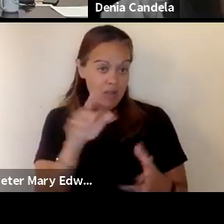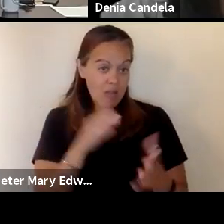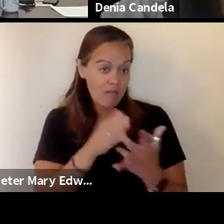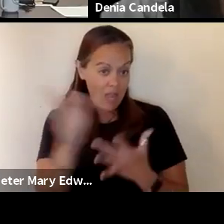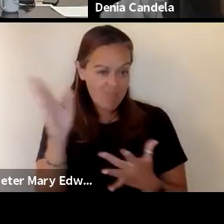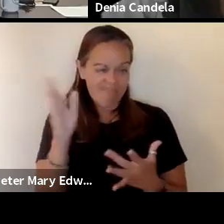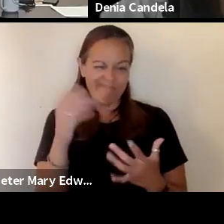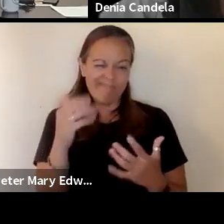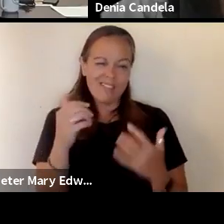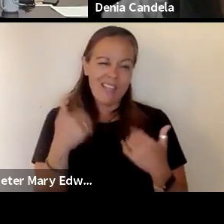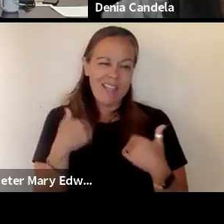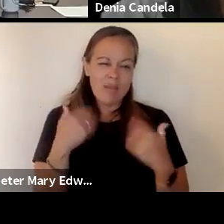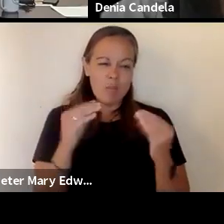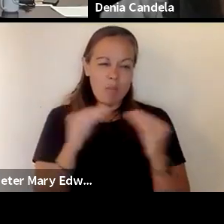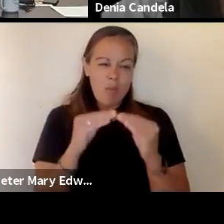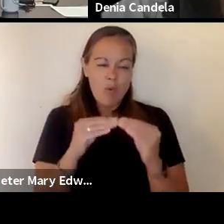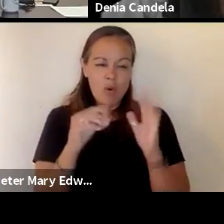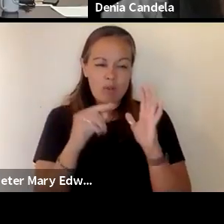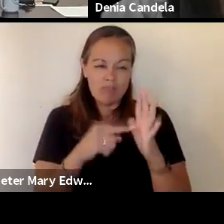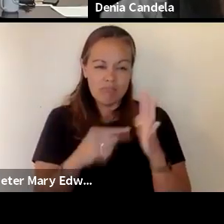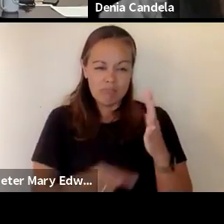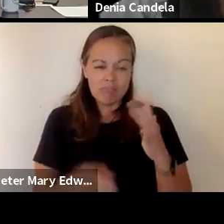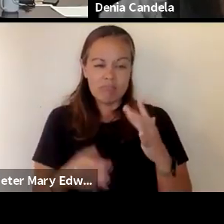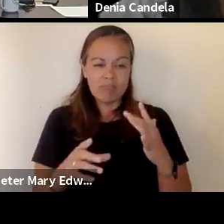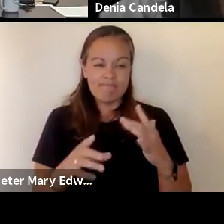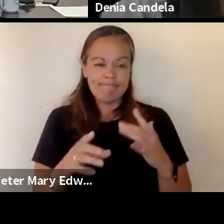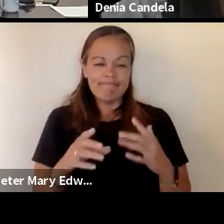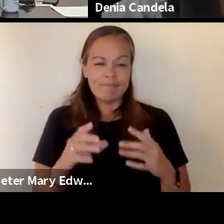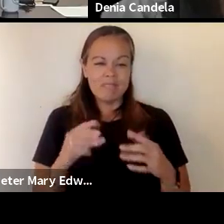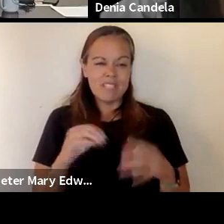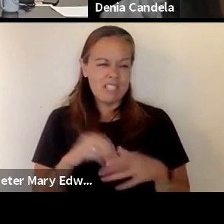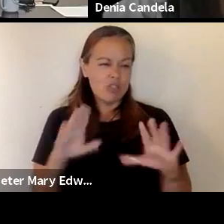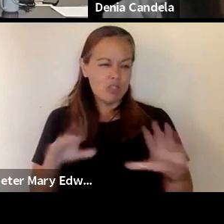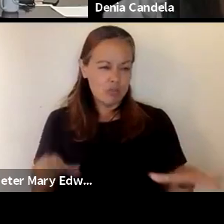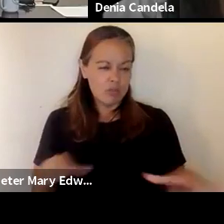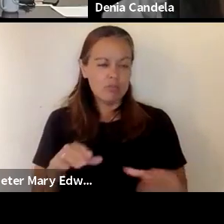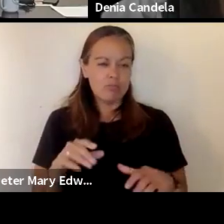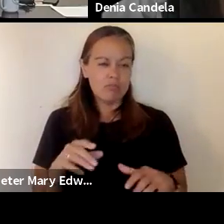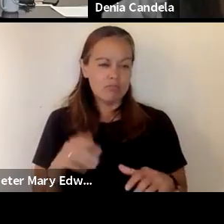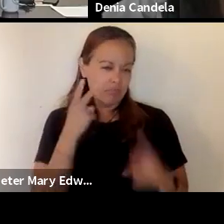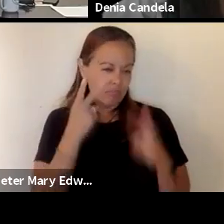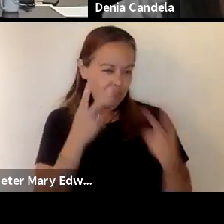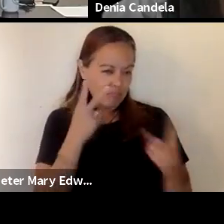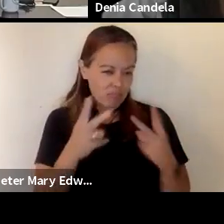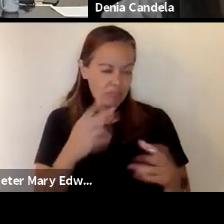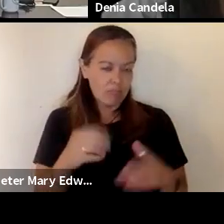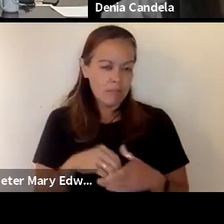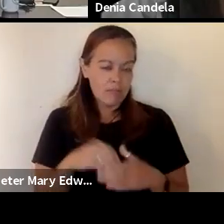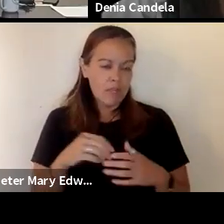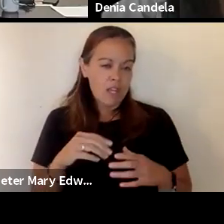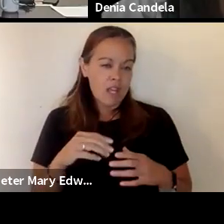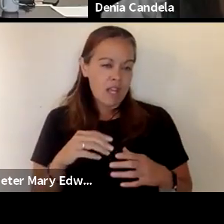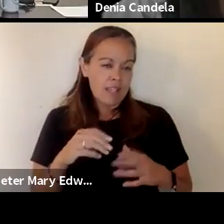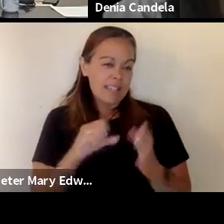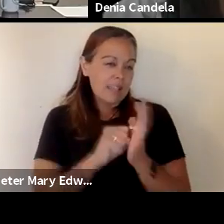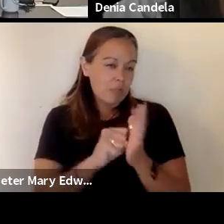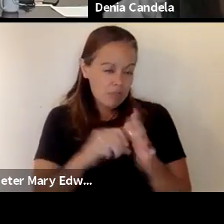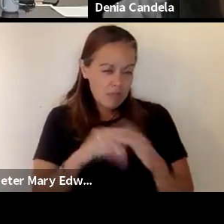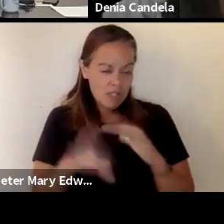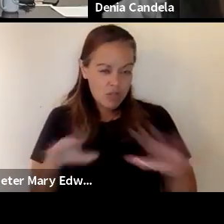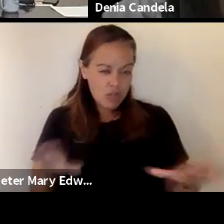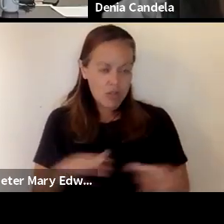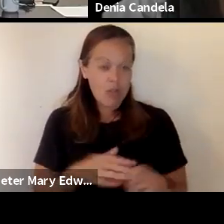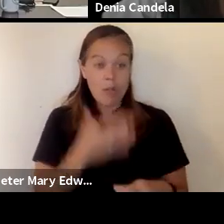to have a little bit more symptoms uh symptomatology in children that being said in sonoma county we've done well the best protection